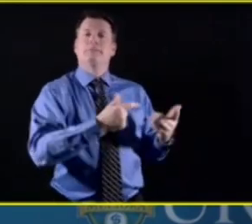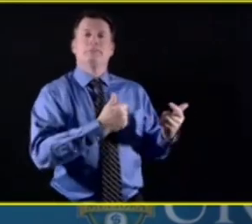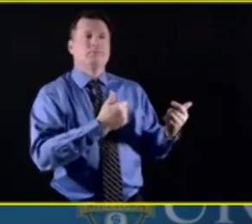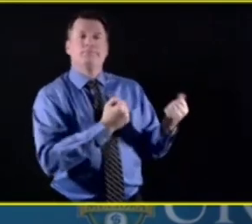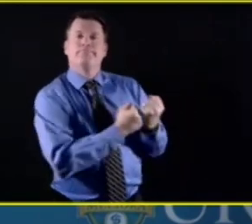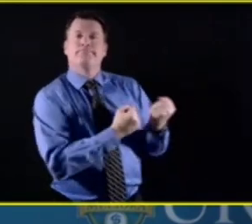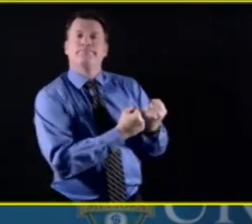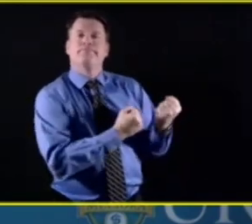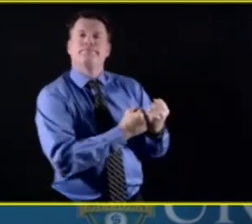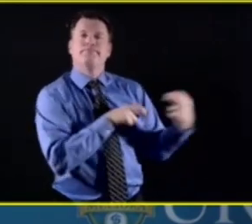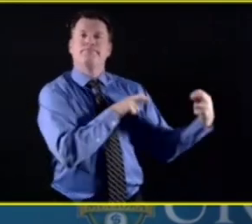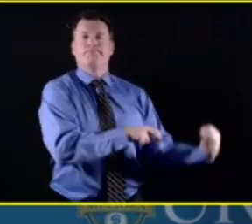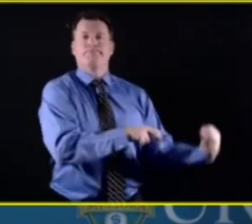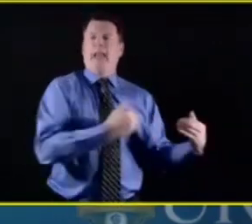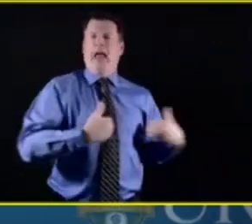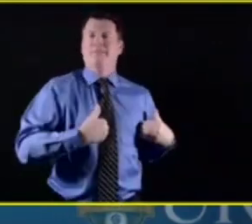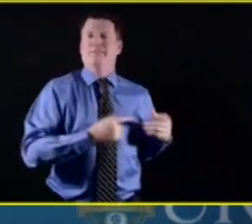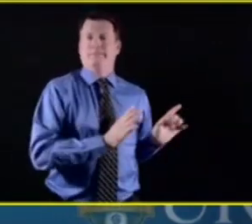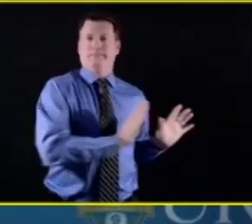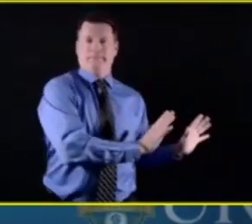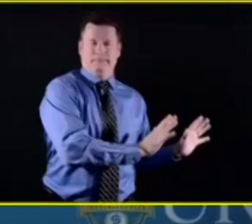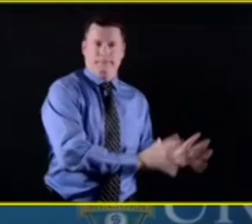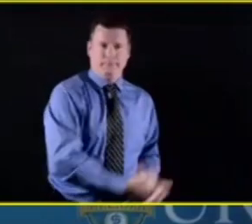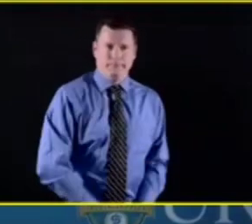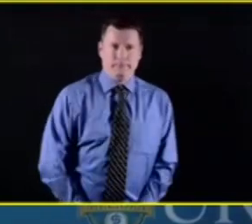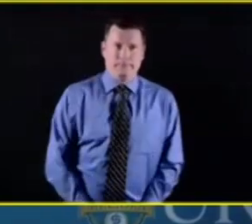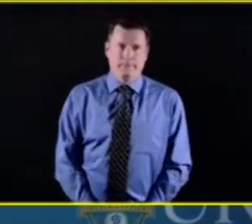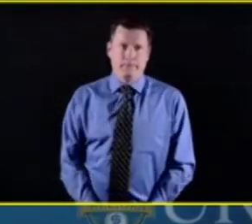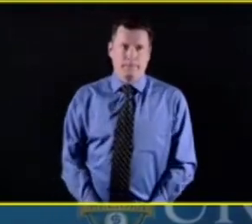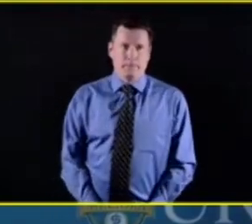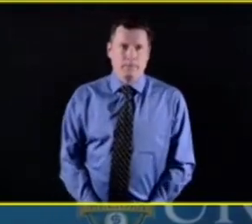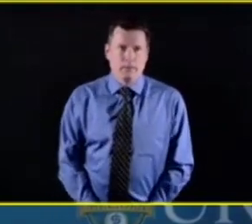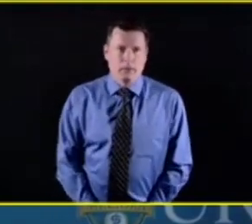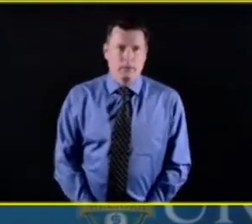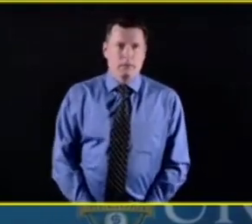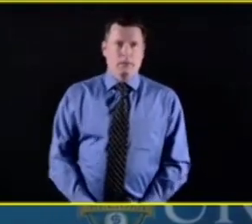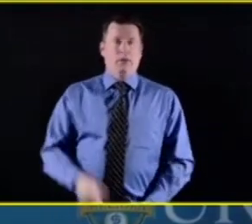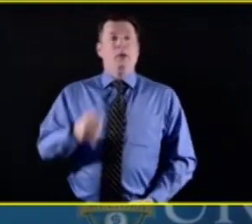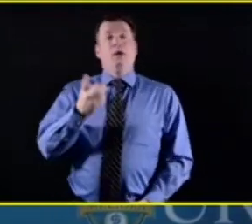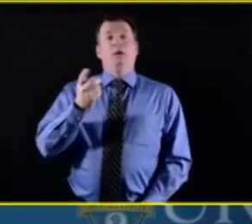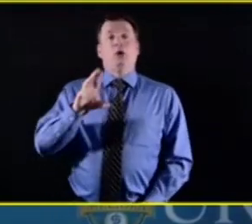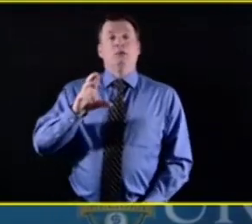I might jump in and then invite Dr. Silva comment as well.